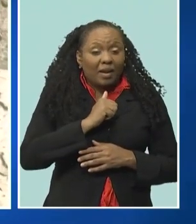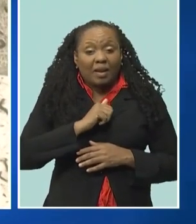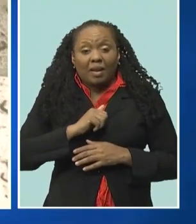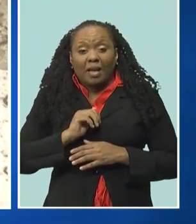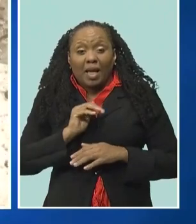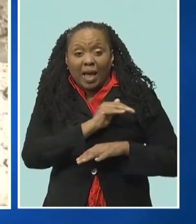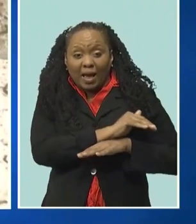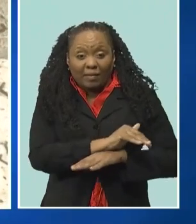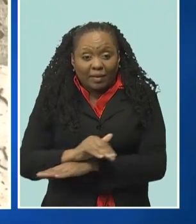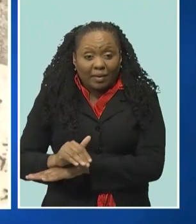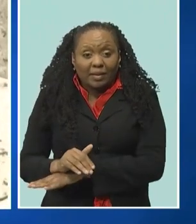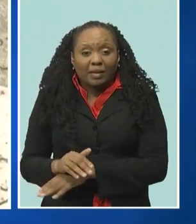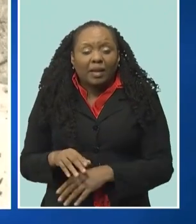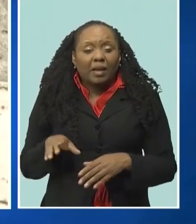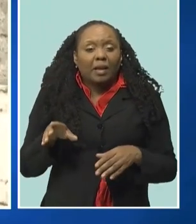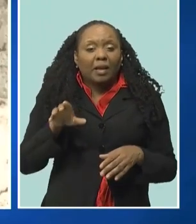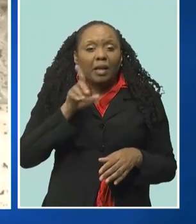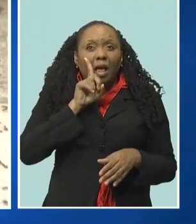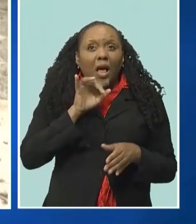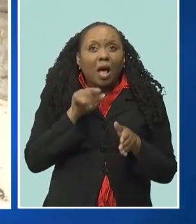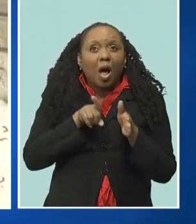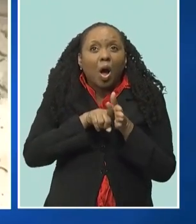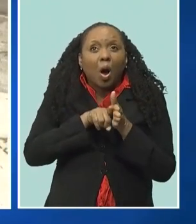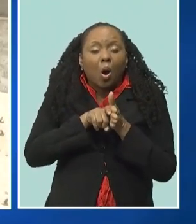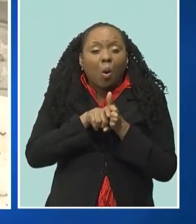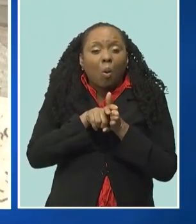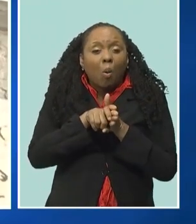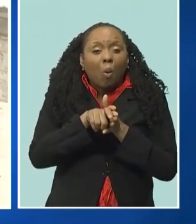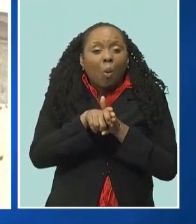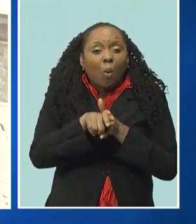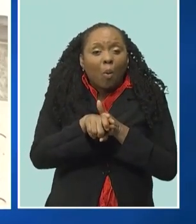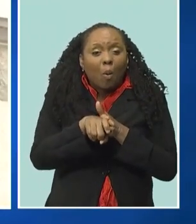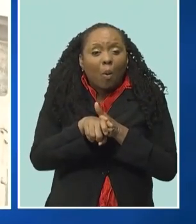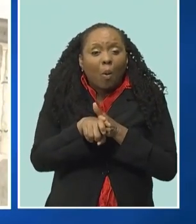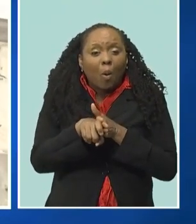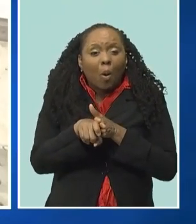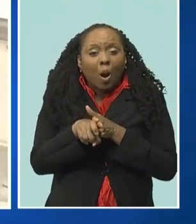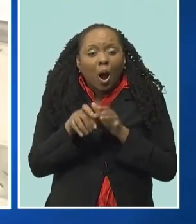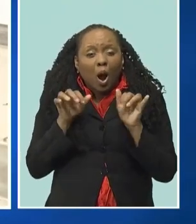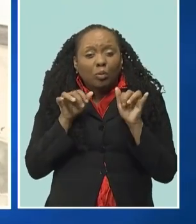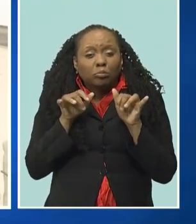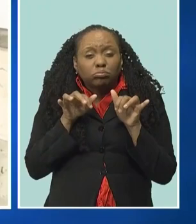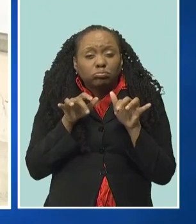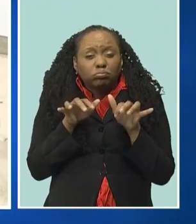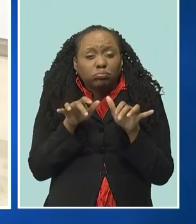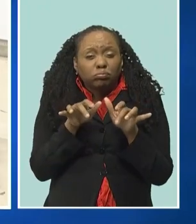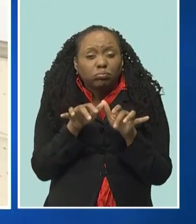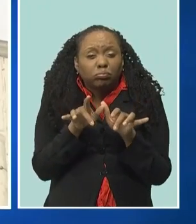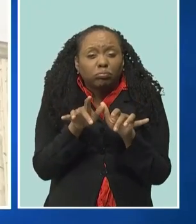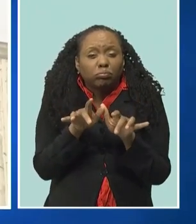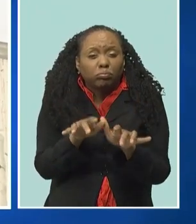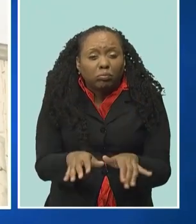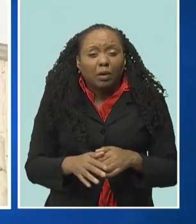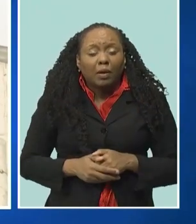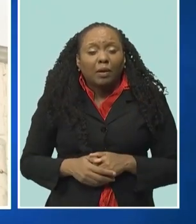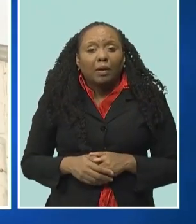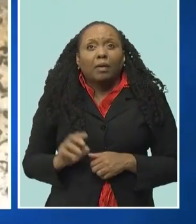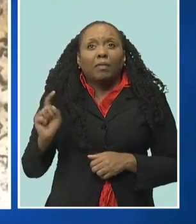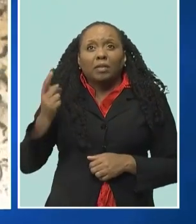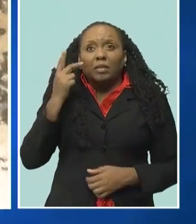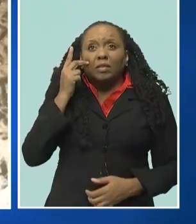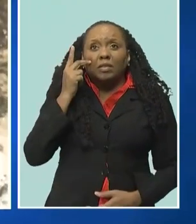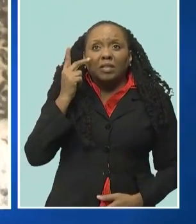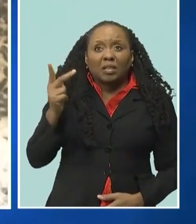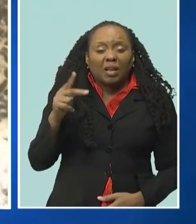Many residents told CBC the worm-like creatures which have been out in their numbers for the last couple of weeks first appeared from an